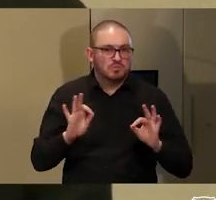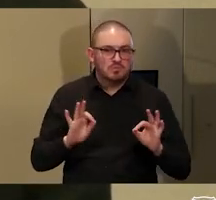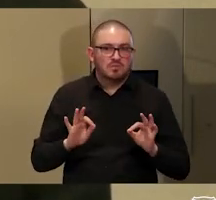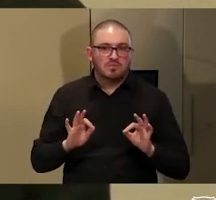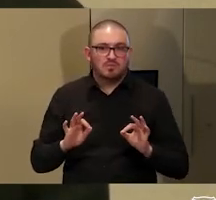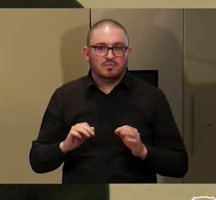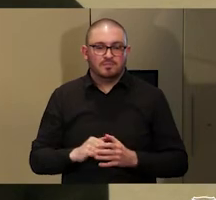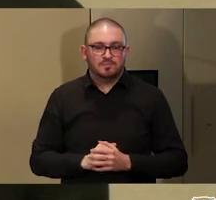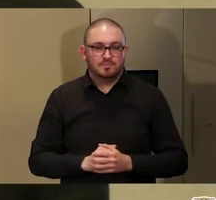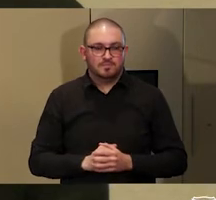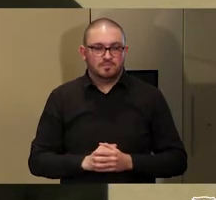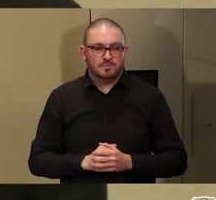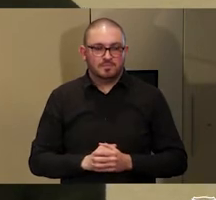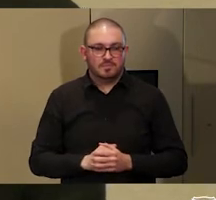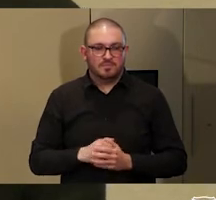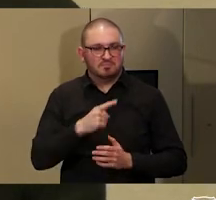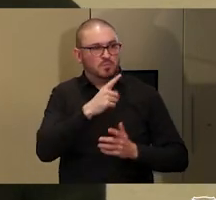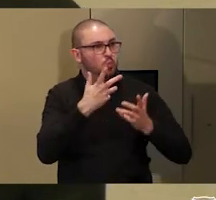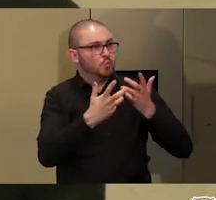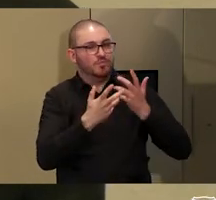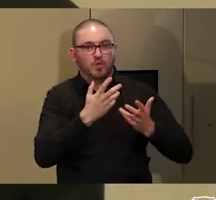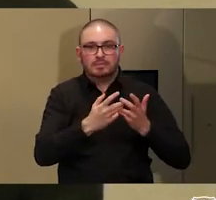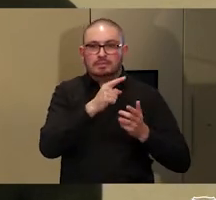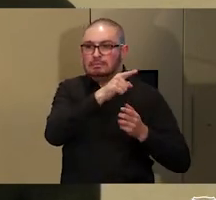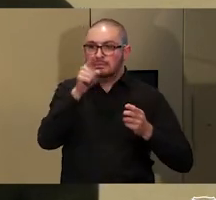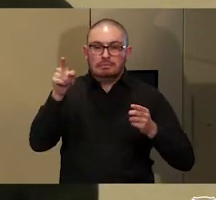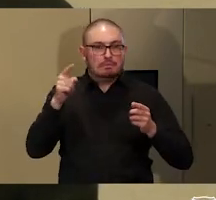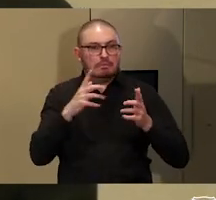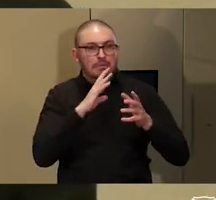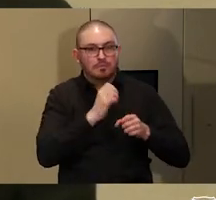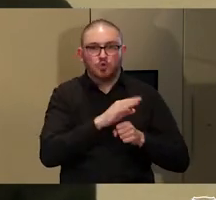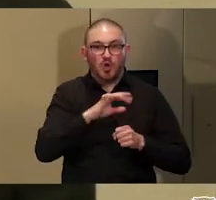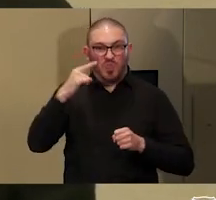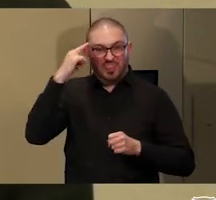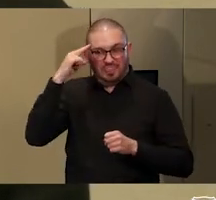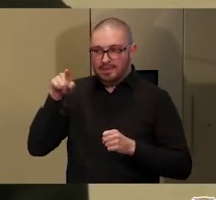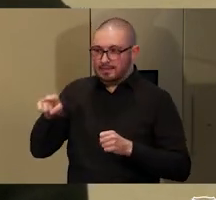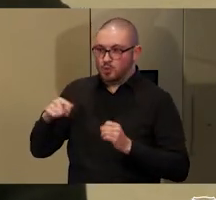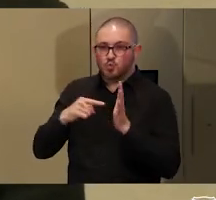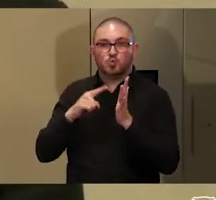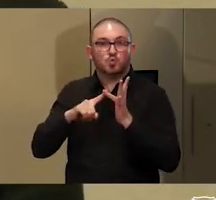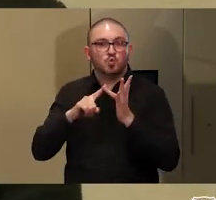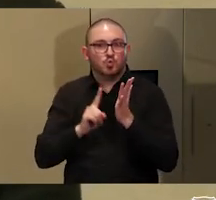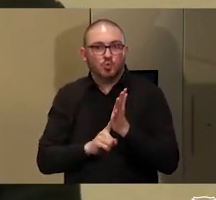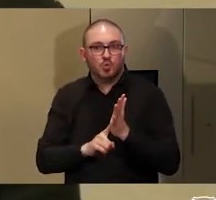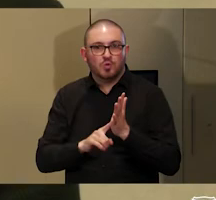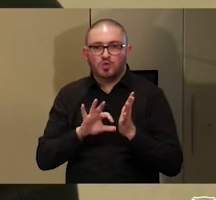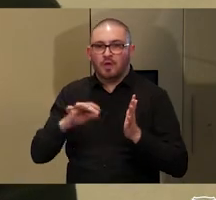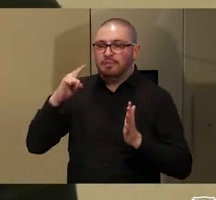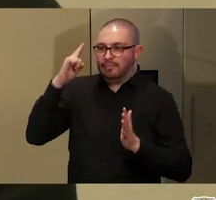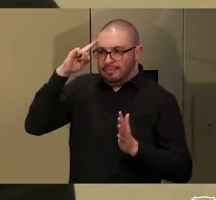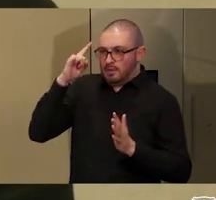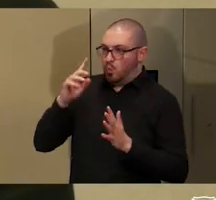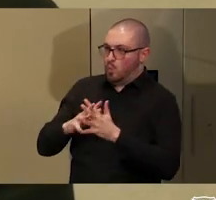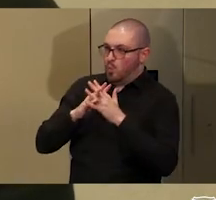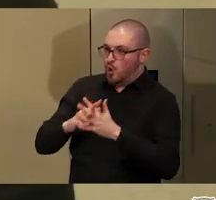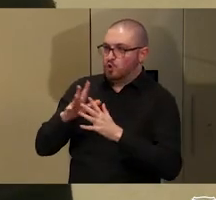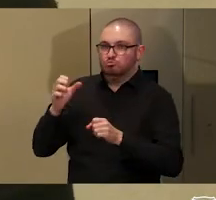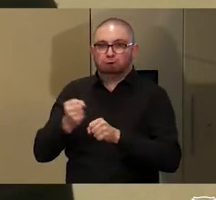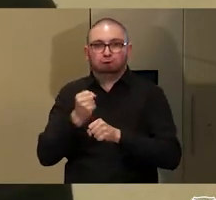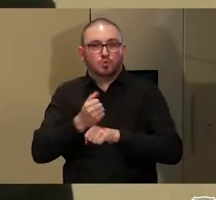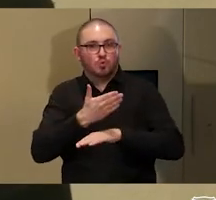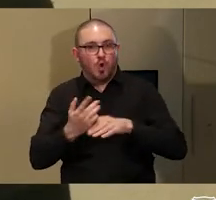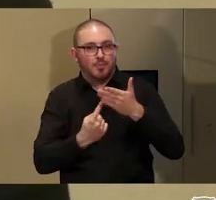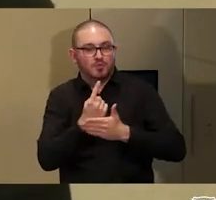a tool that might be used to create new opportunities and new futures for Indigenous people.